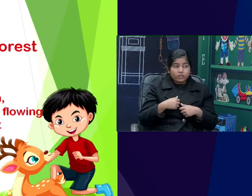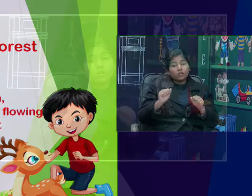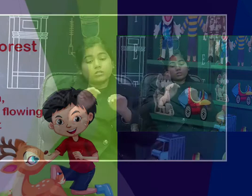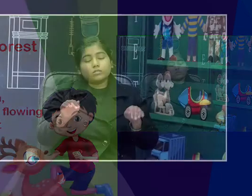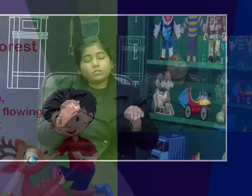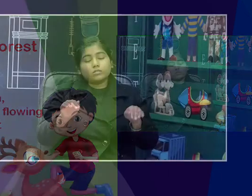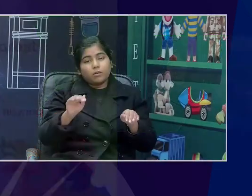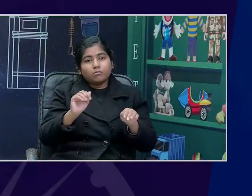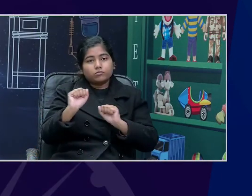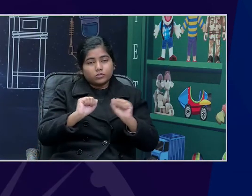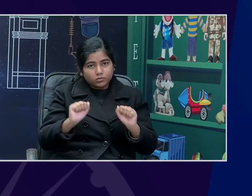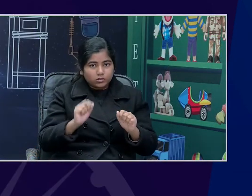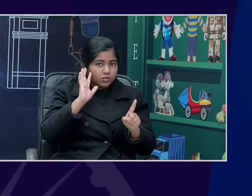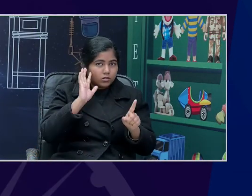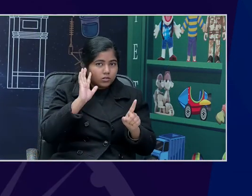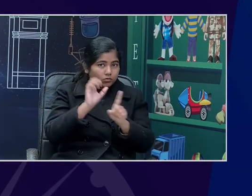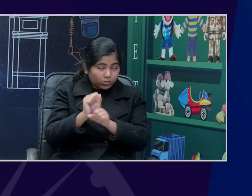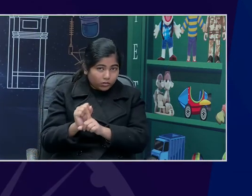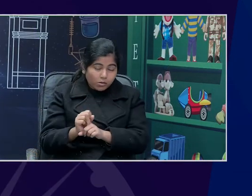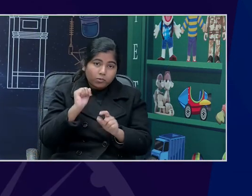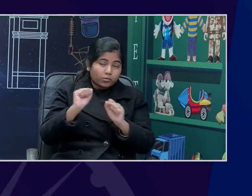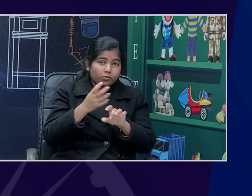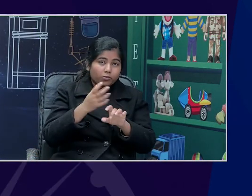feedbacks also. Lovely. Yes, let's do it.